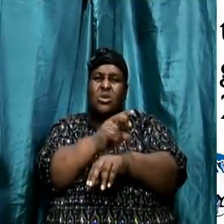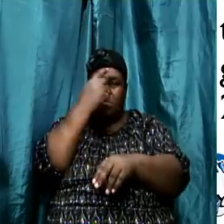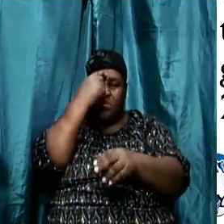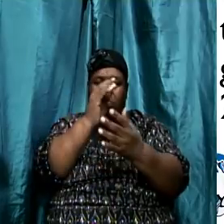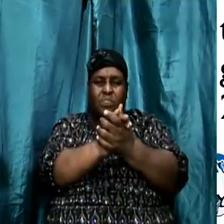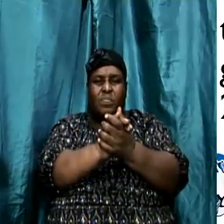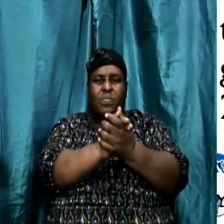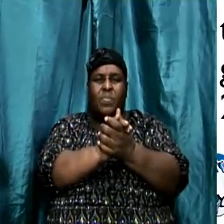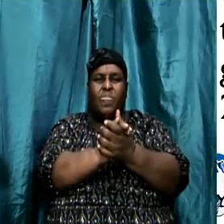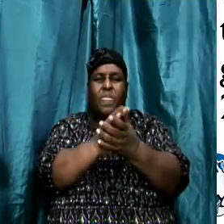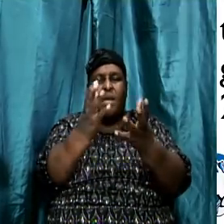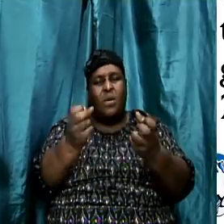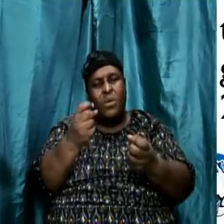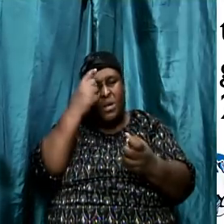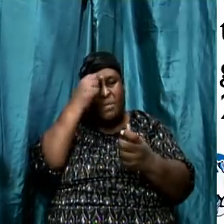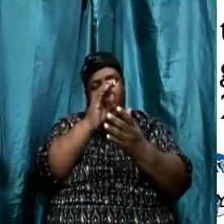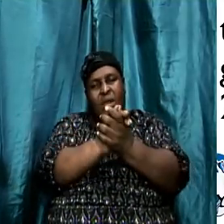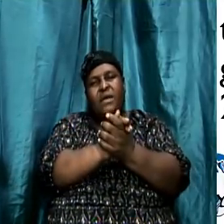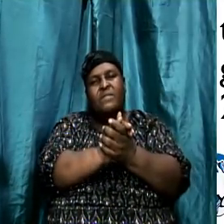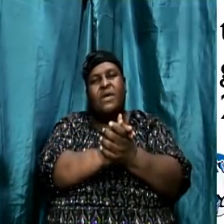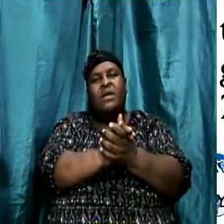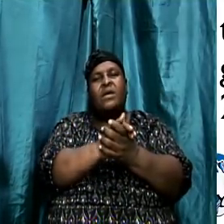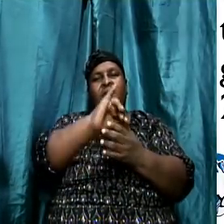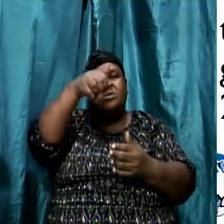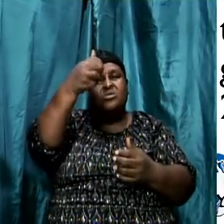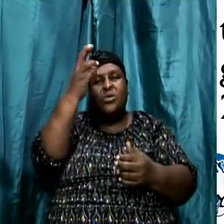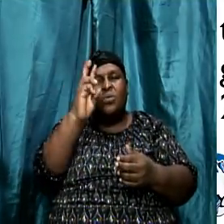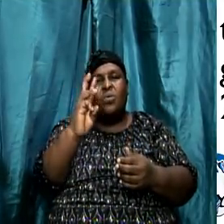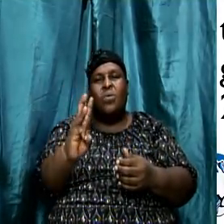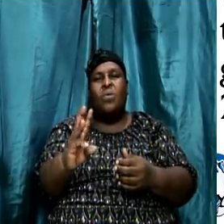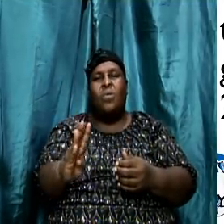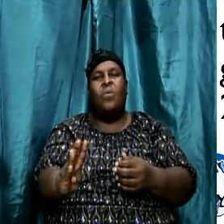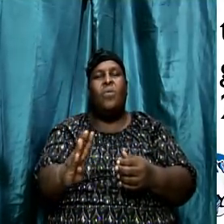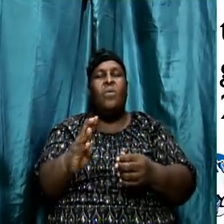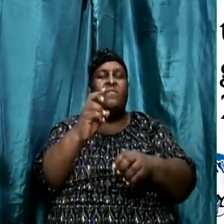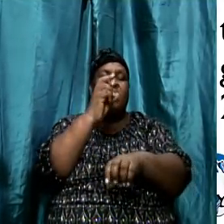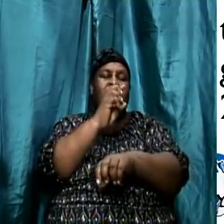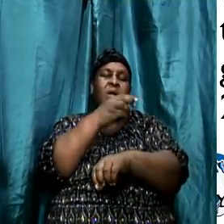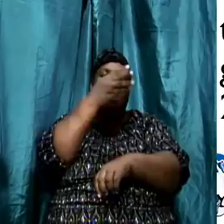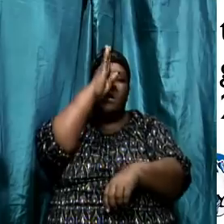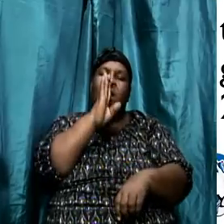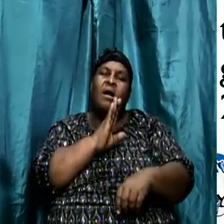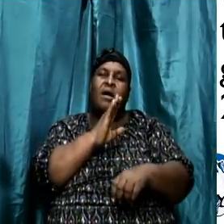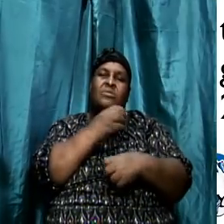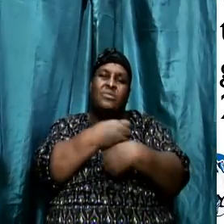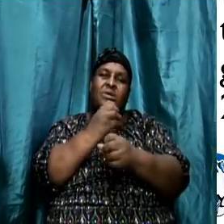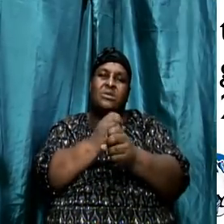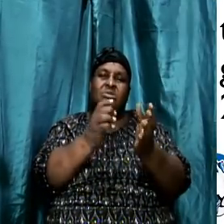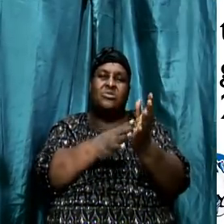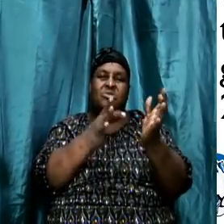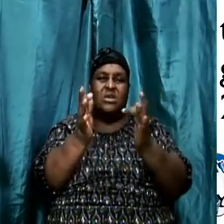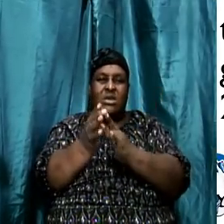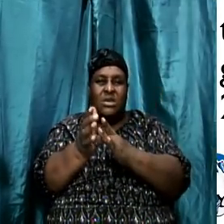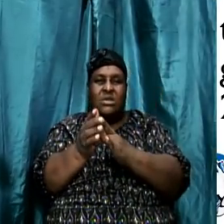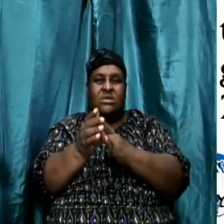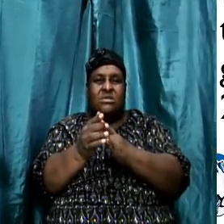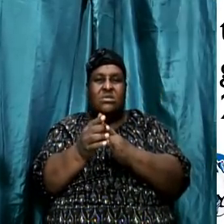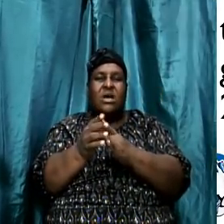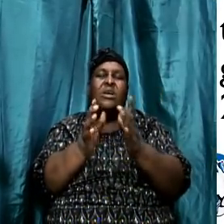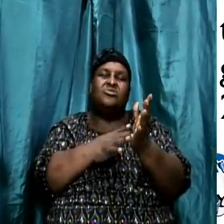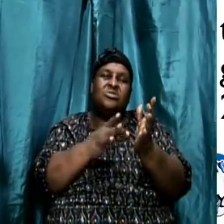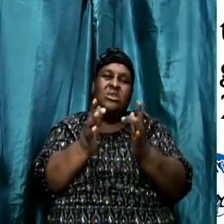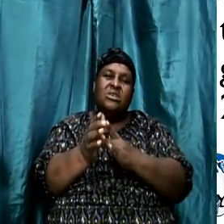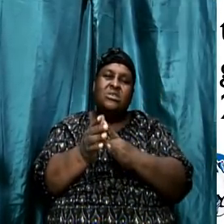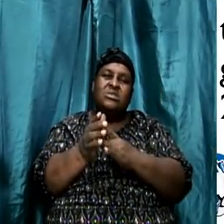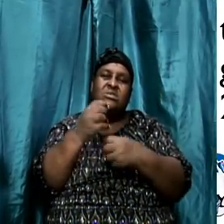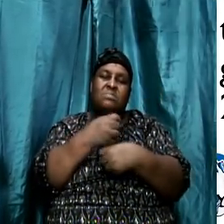Jesus, and then Jesus created all other things. But that's not what the scripture says. The Bible says all things were made by him. If all things